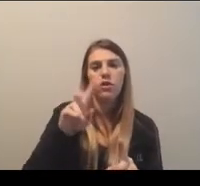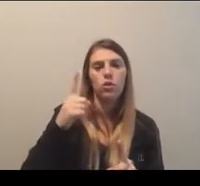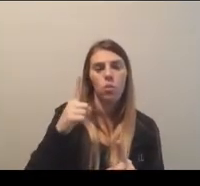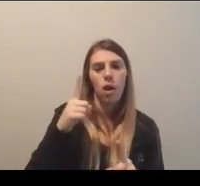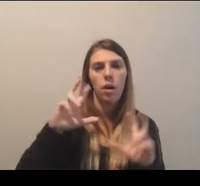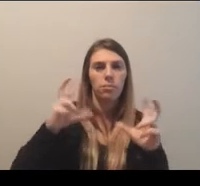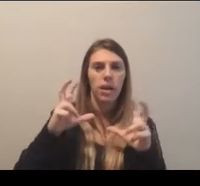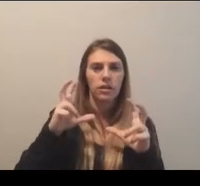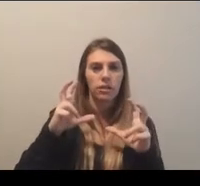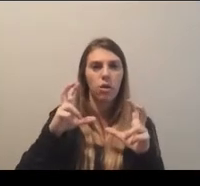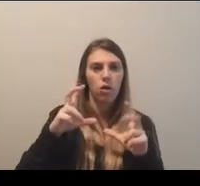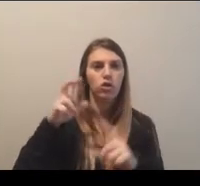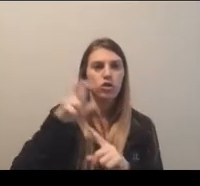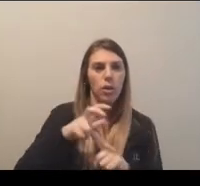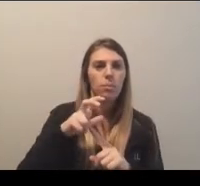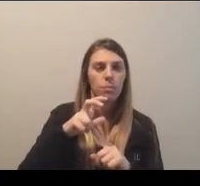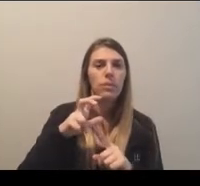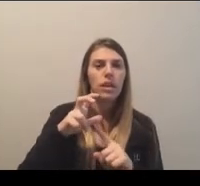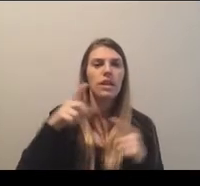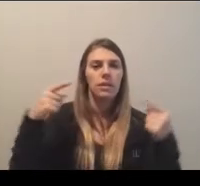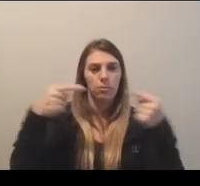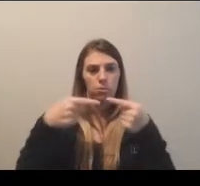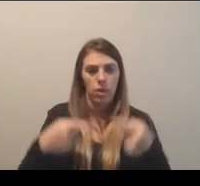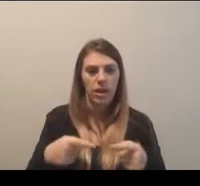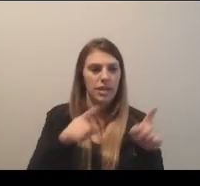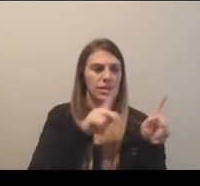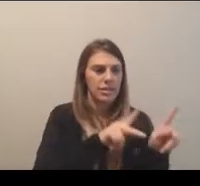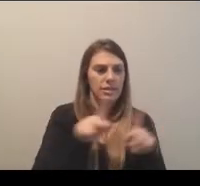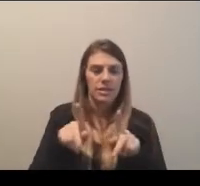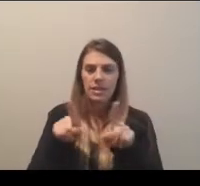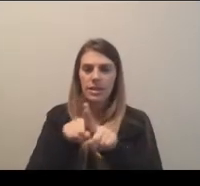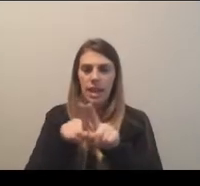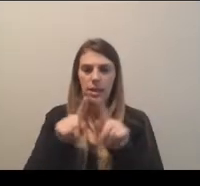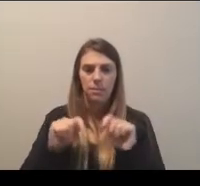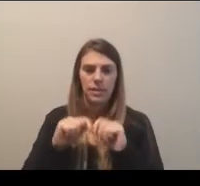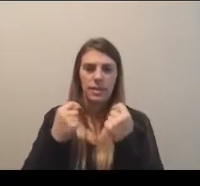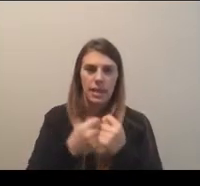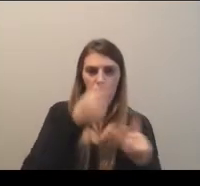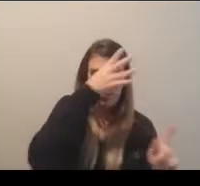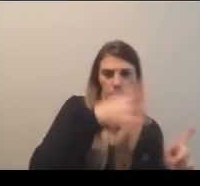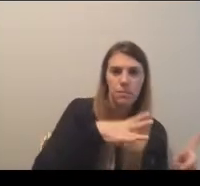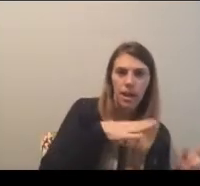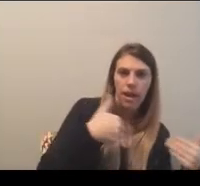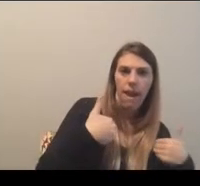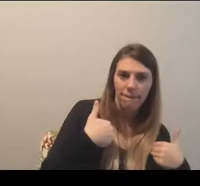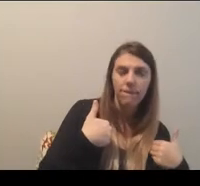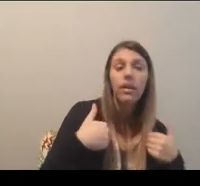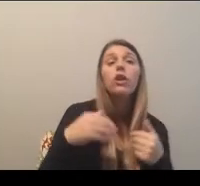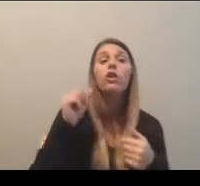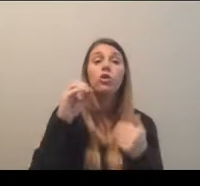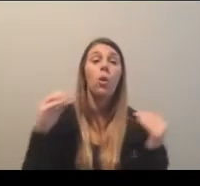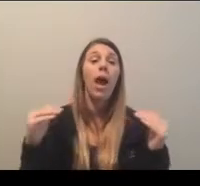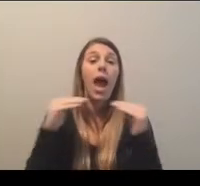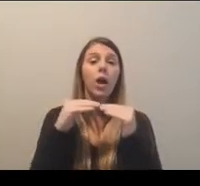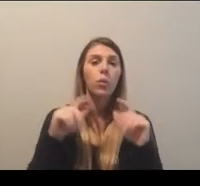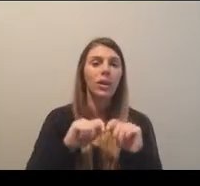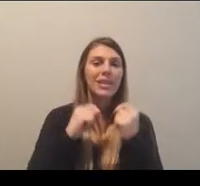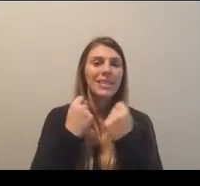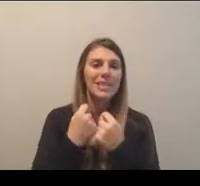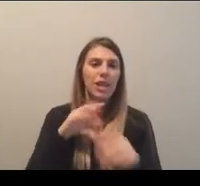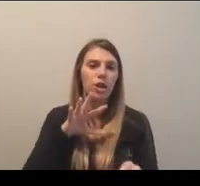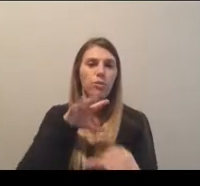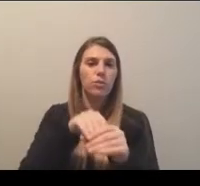Championship Bracket to the same number of teams that the men's bracket has. So the equitable team participation